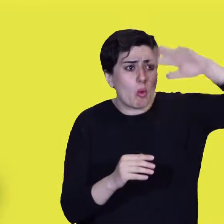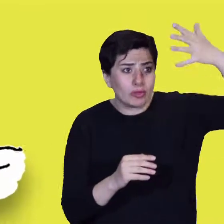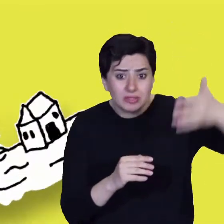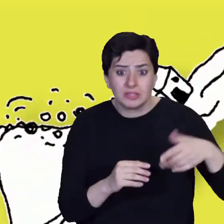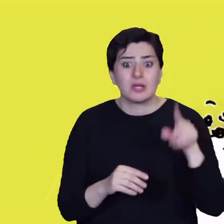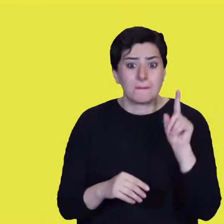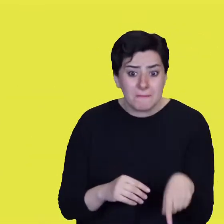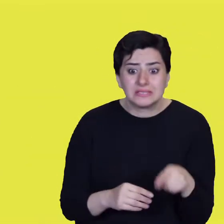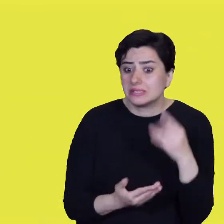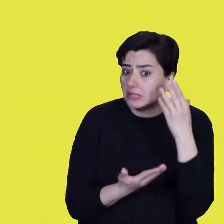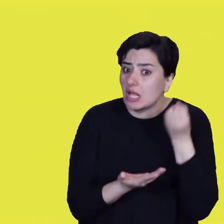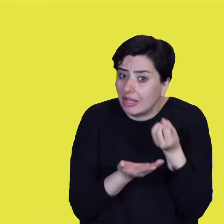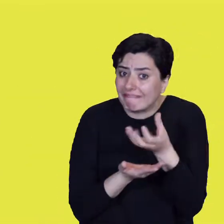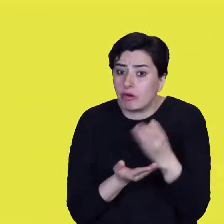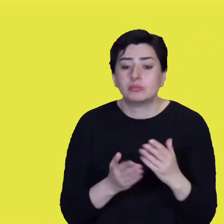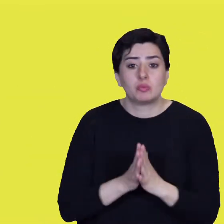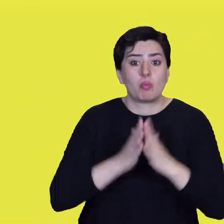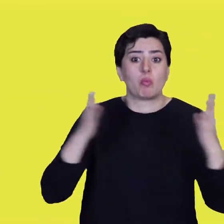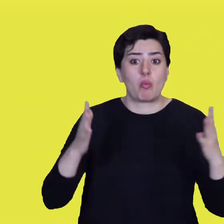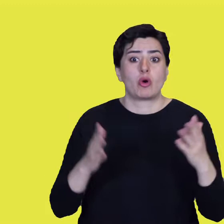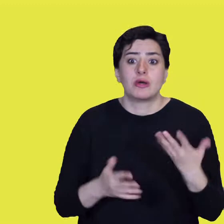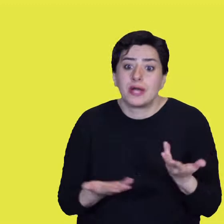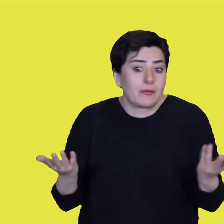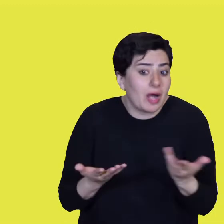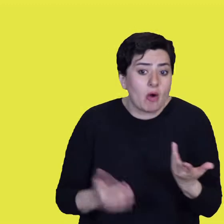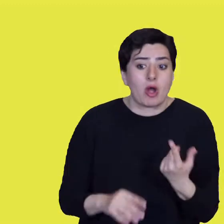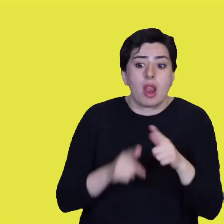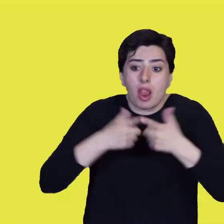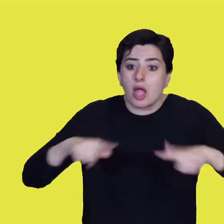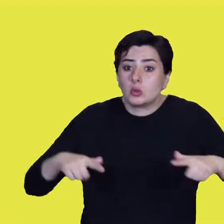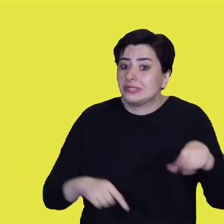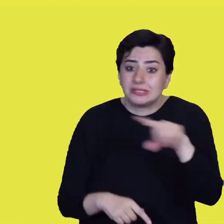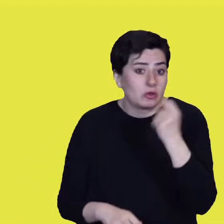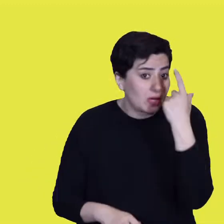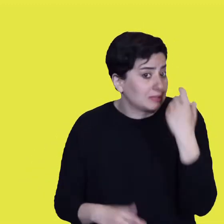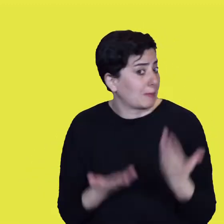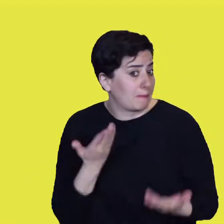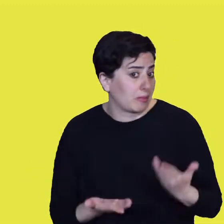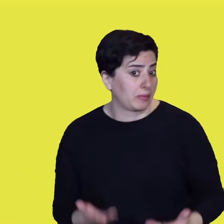so might living in a new area where you don't know your way around or speak the language.